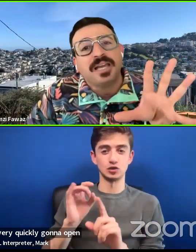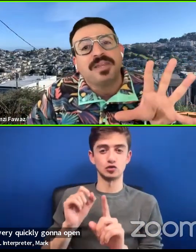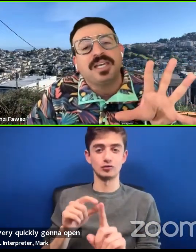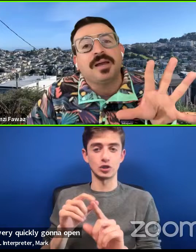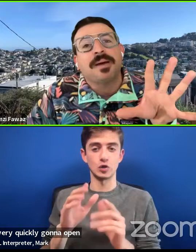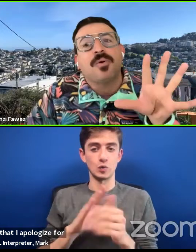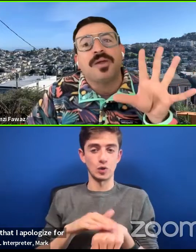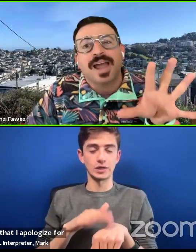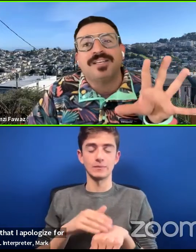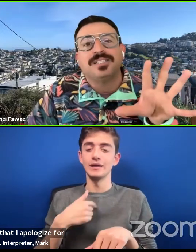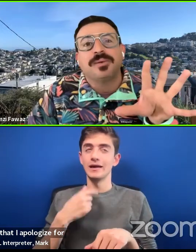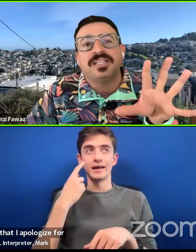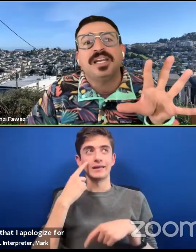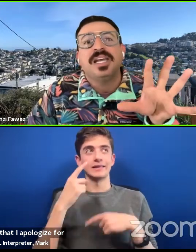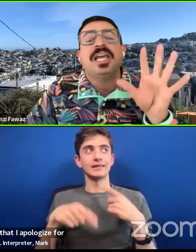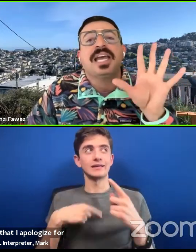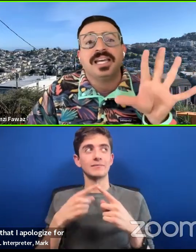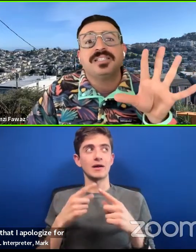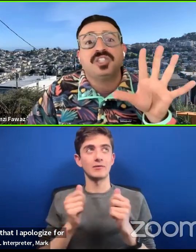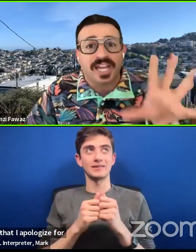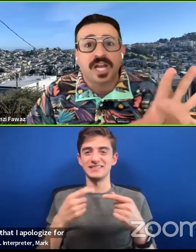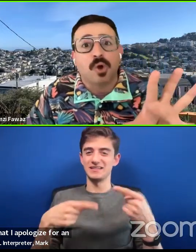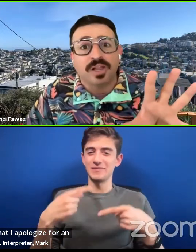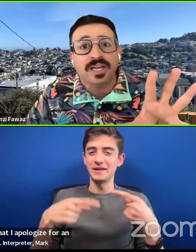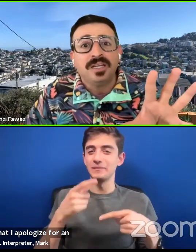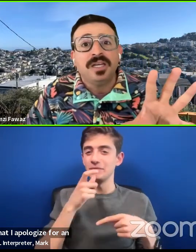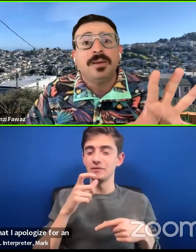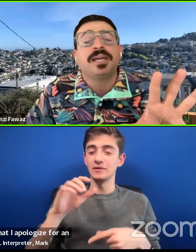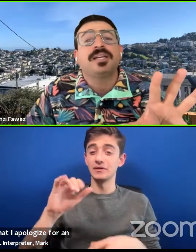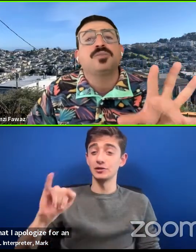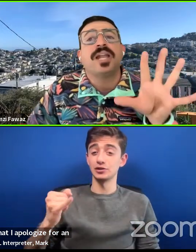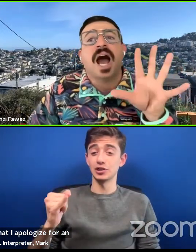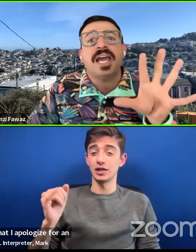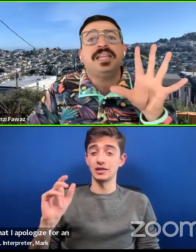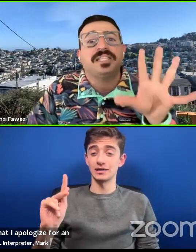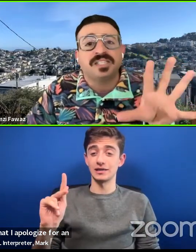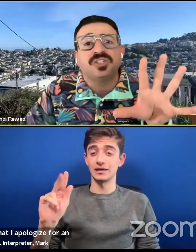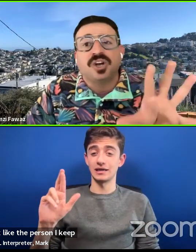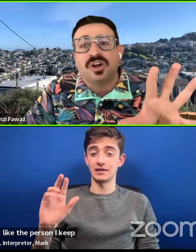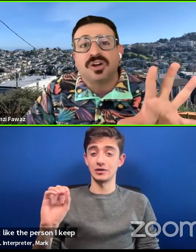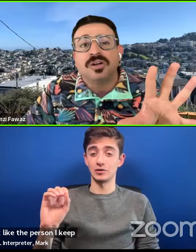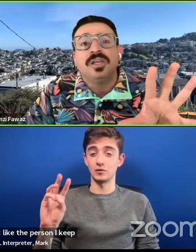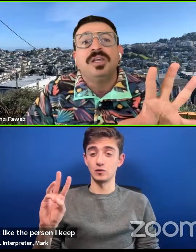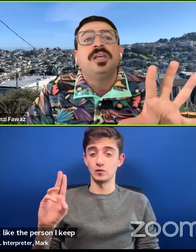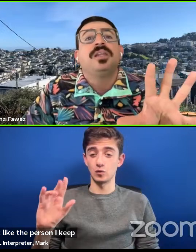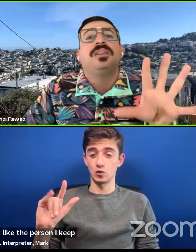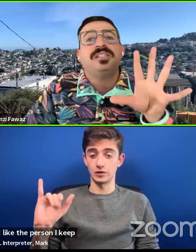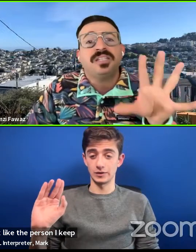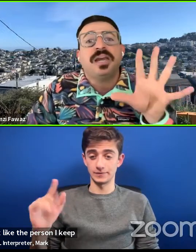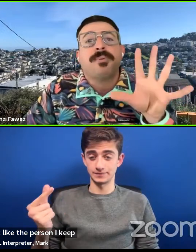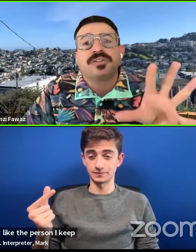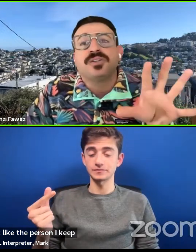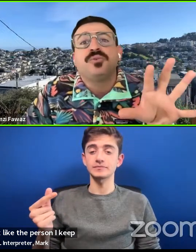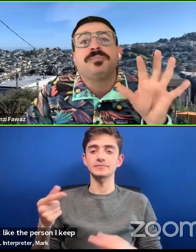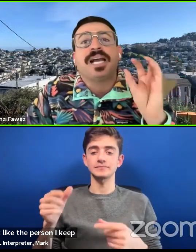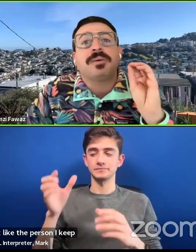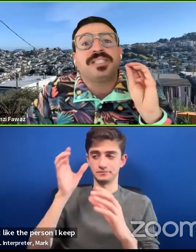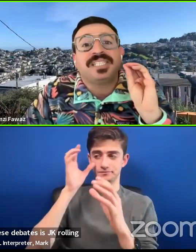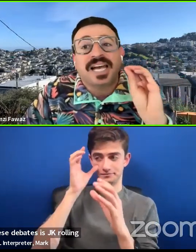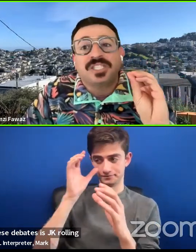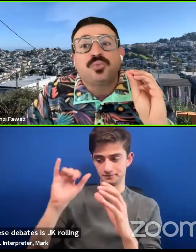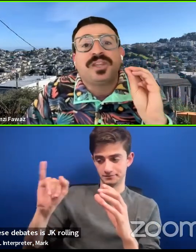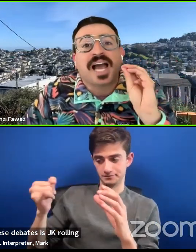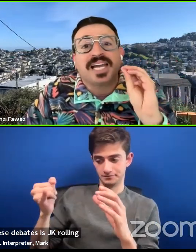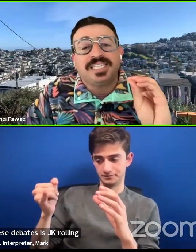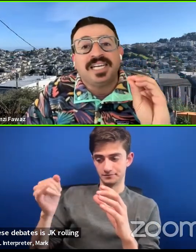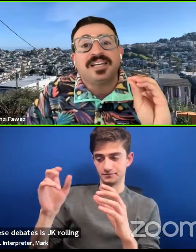But, like, the person I keep thinking about when I have these debates is J.K. Rowling. Because when I listen to her, this is a person who's